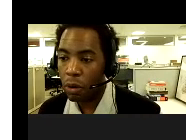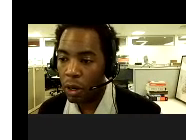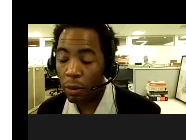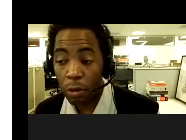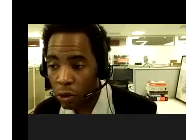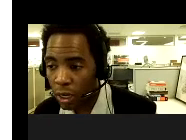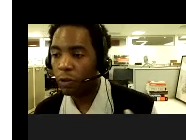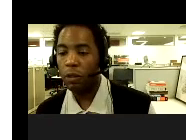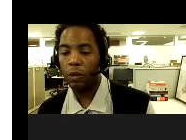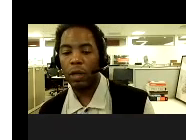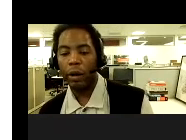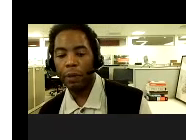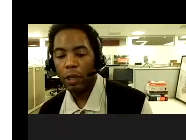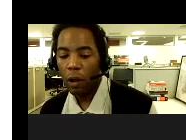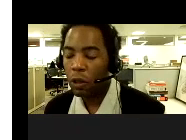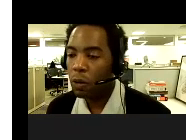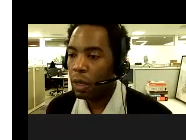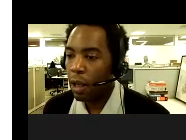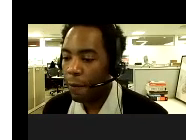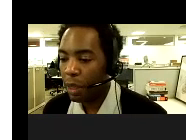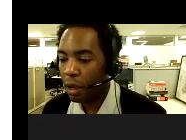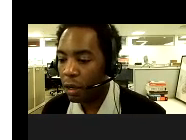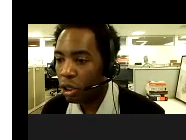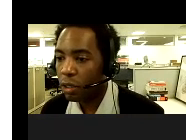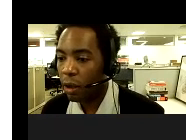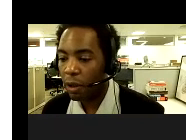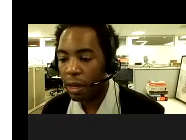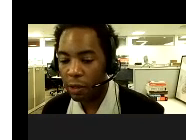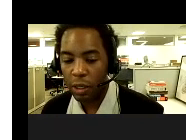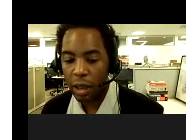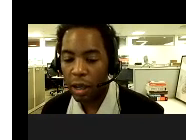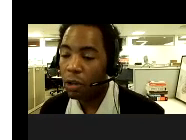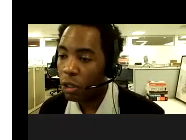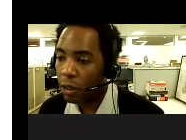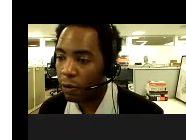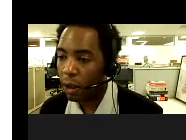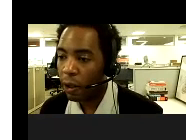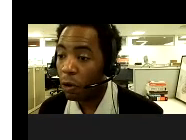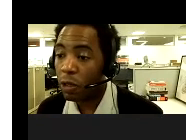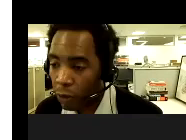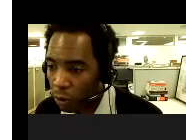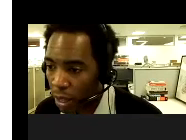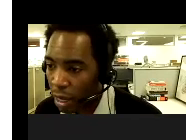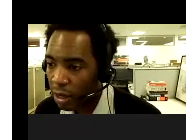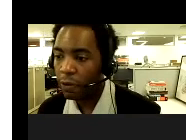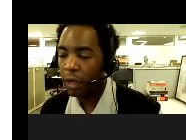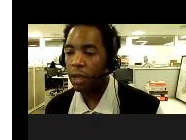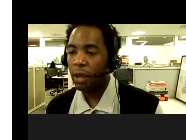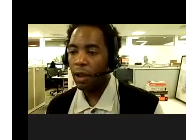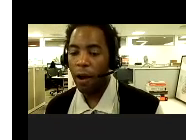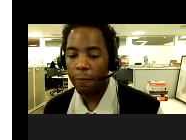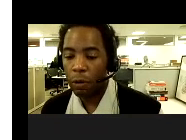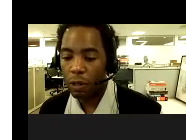who go to commercial sex venues, um, also, uh, being conscious of, hey, Dr. Ige, conscious of, uh, folks living with HIV,